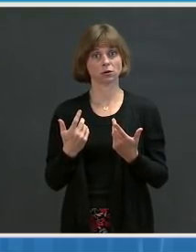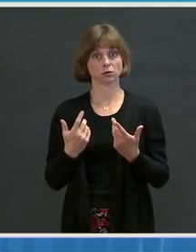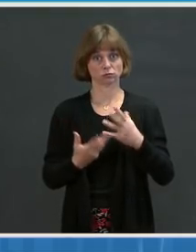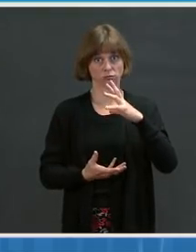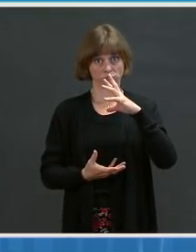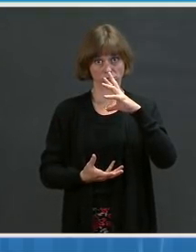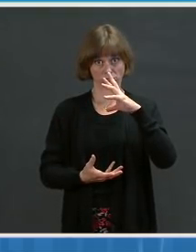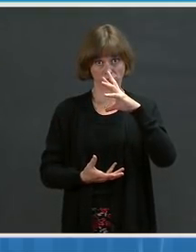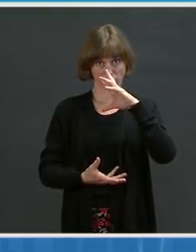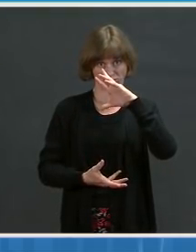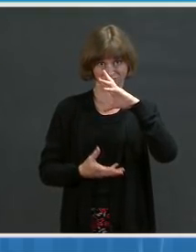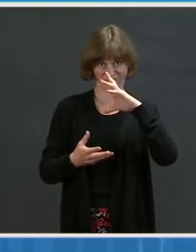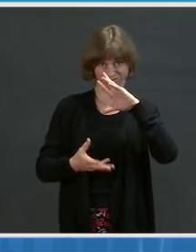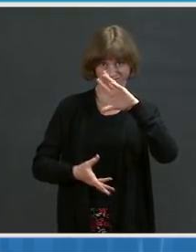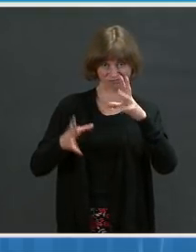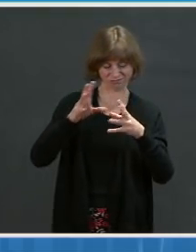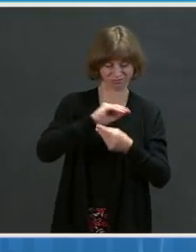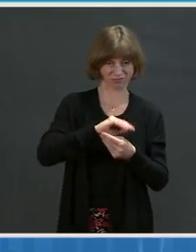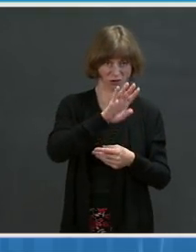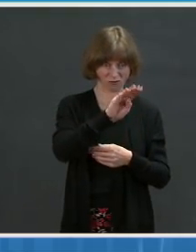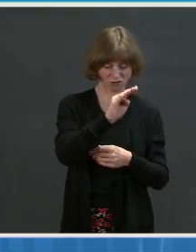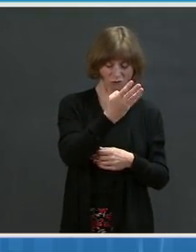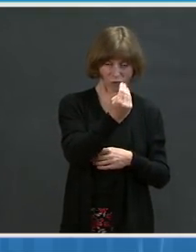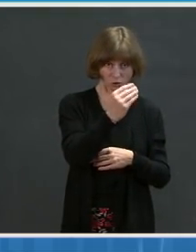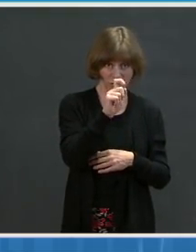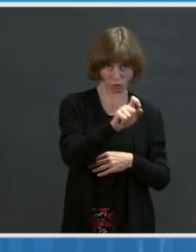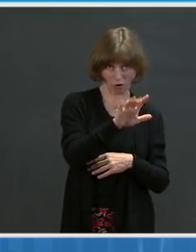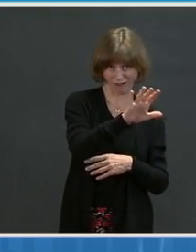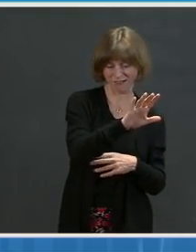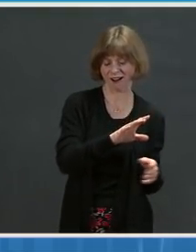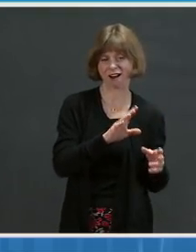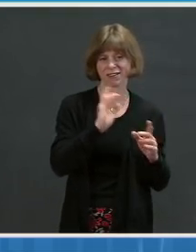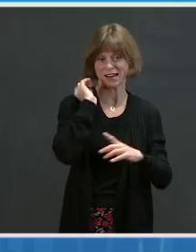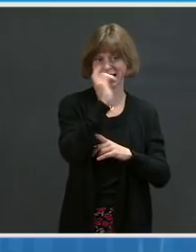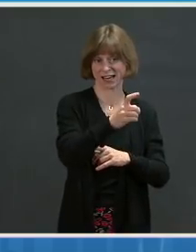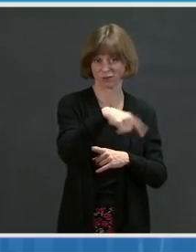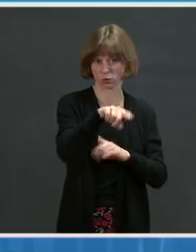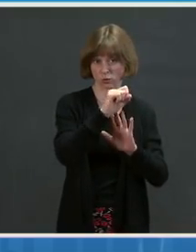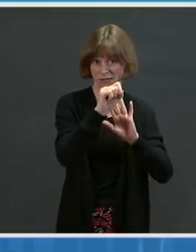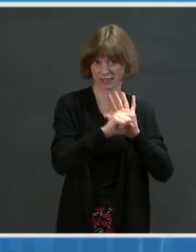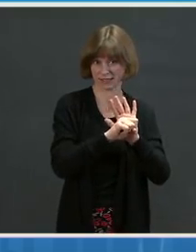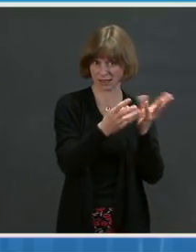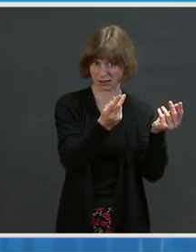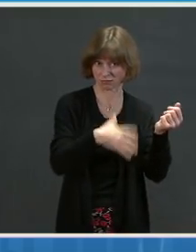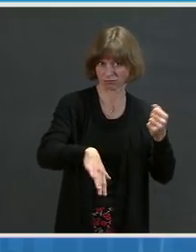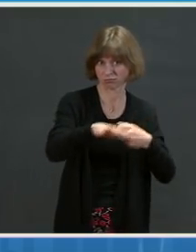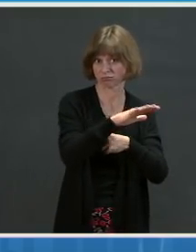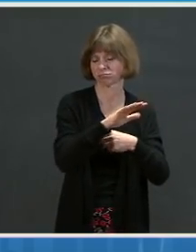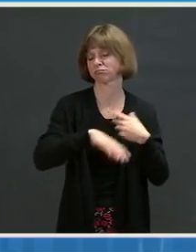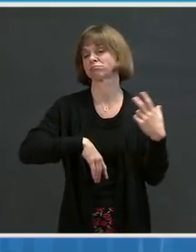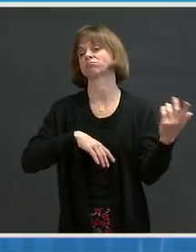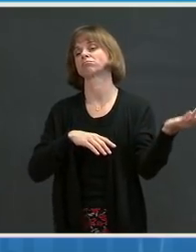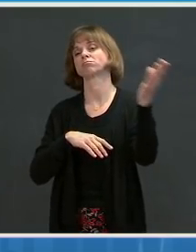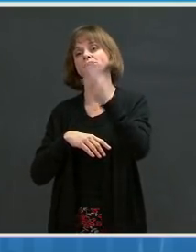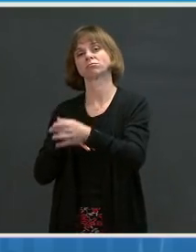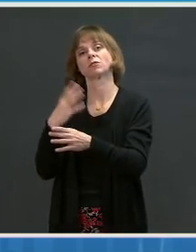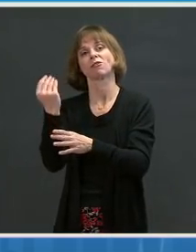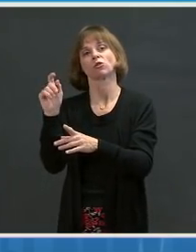allocated to states, tribes, and territories, and 2.1 million through the federal retail pharmacy program,